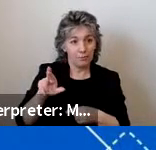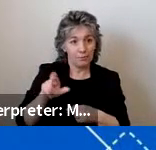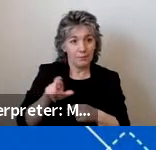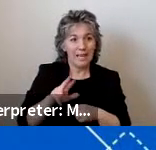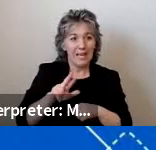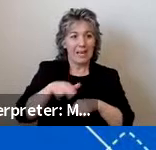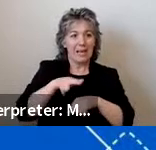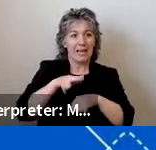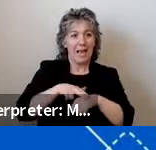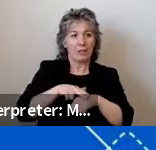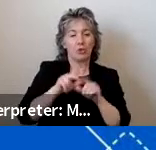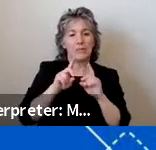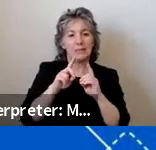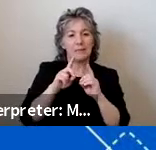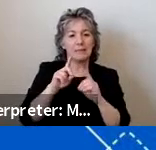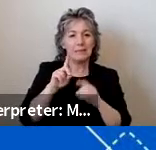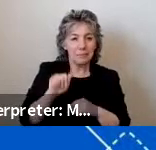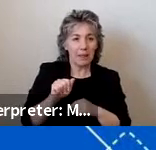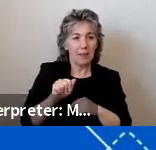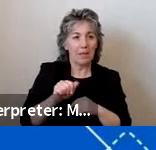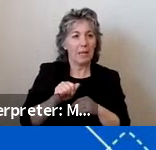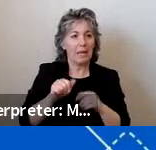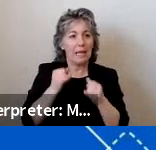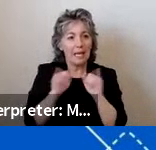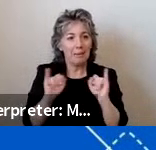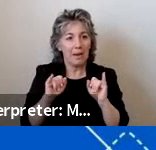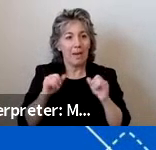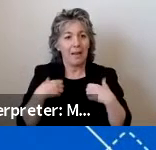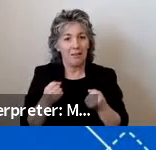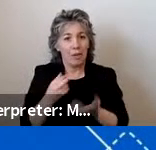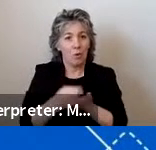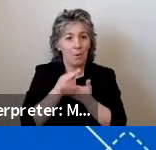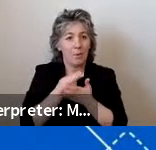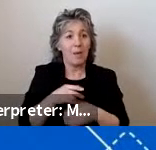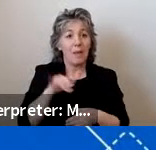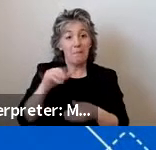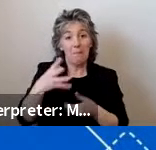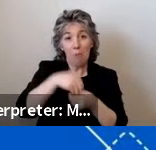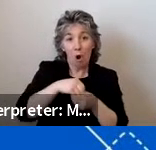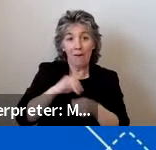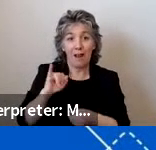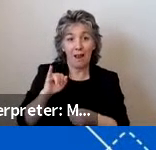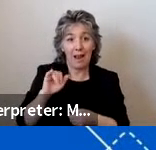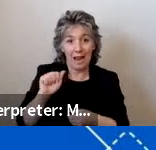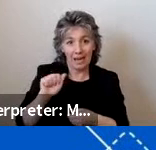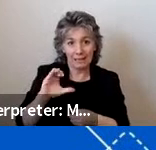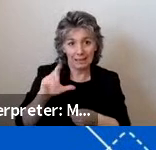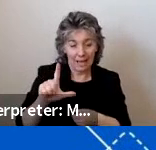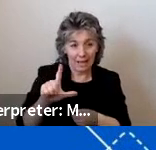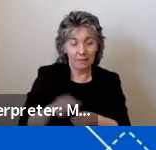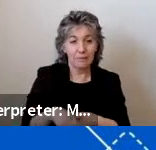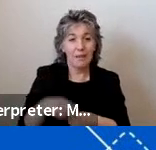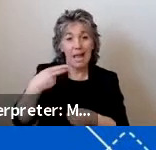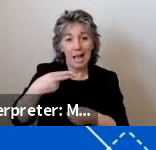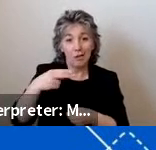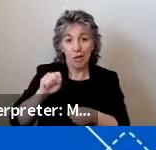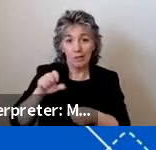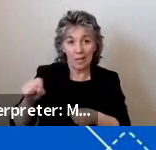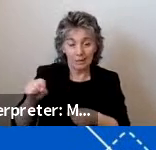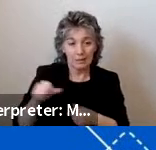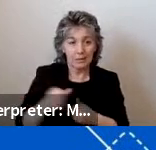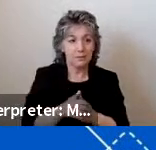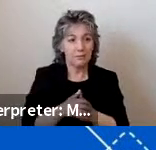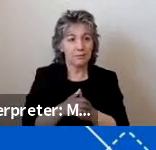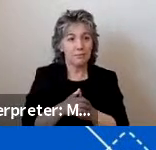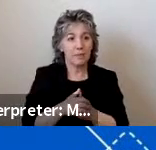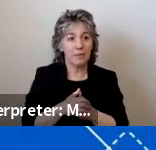NIDILRR is a center within the Administration of Community Living, ACL, Department of Health and Human Services, HHS.